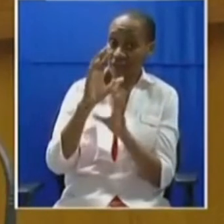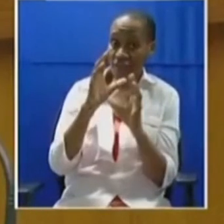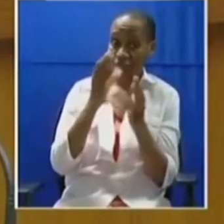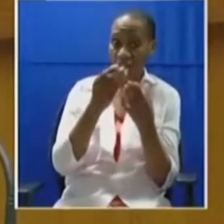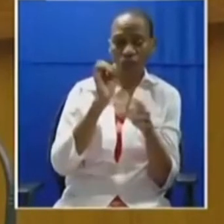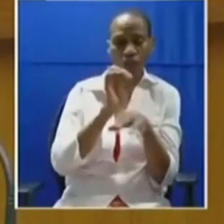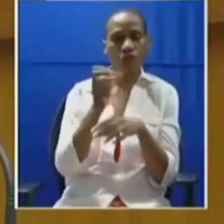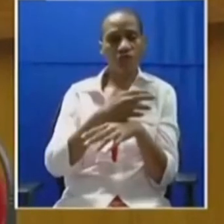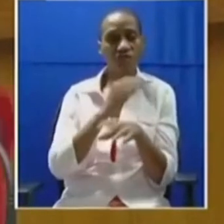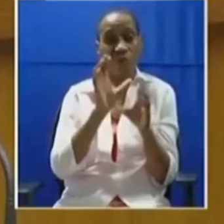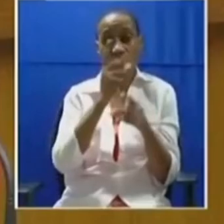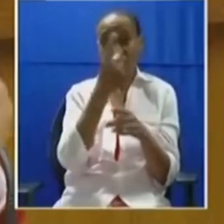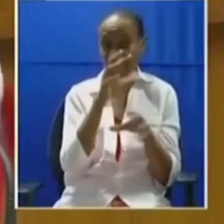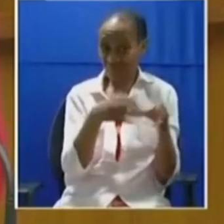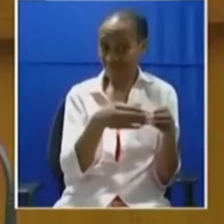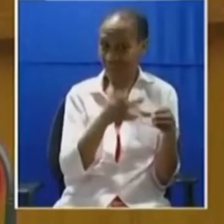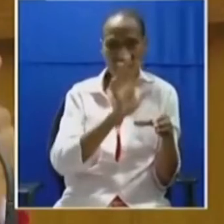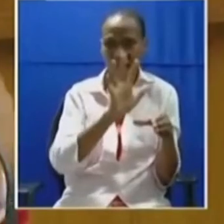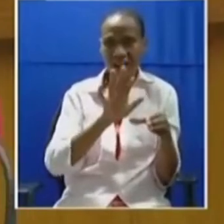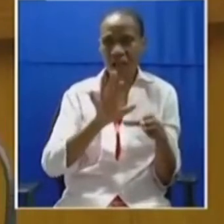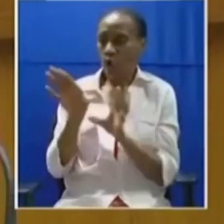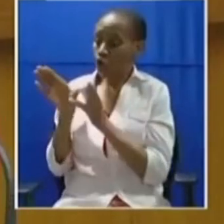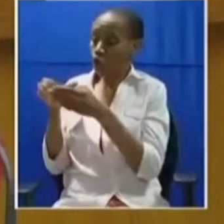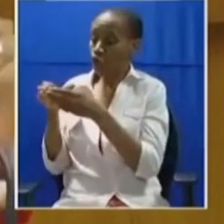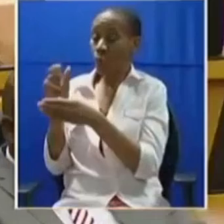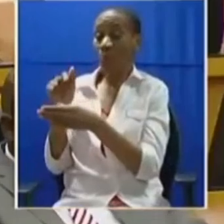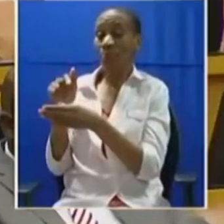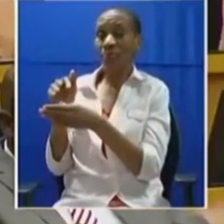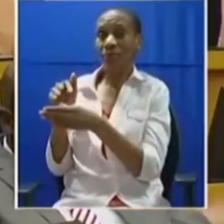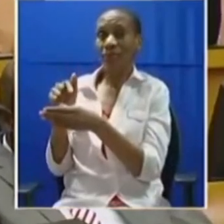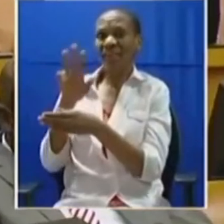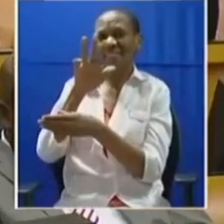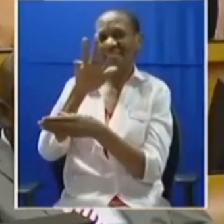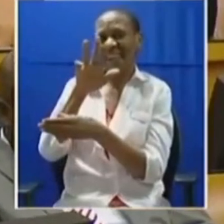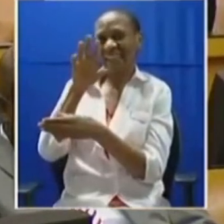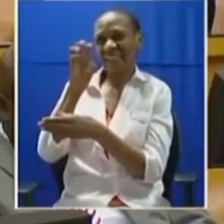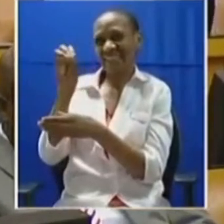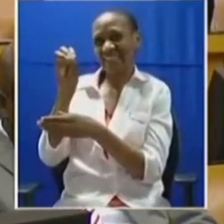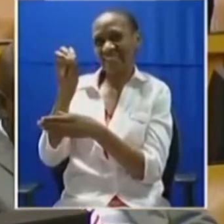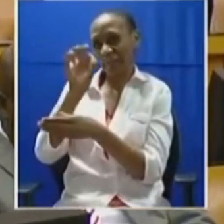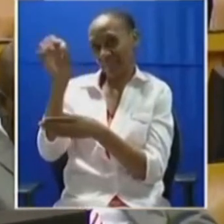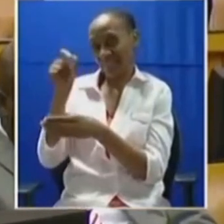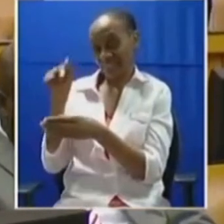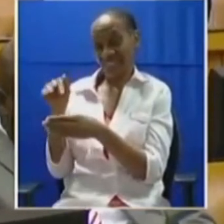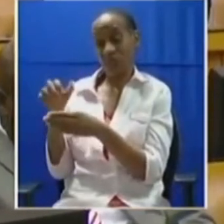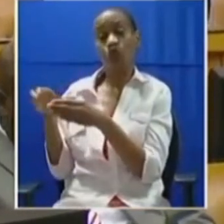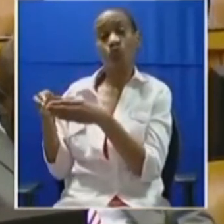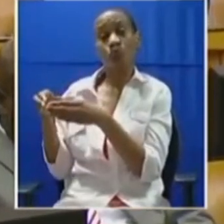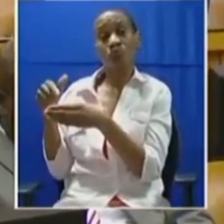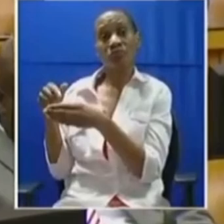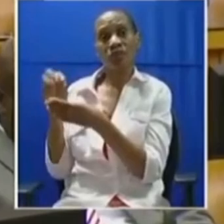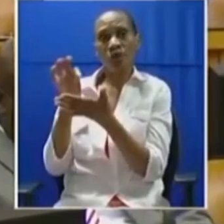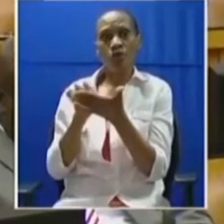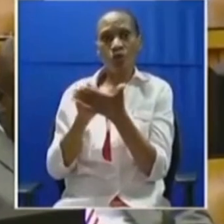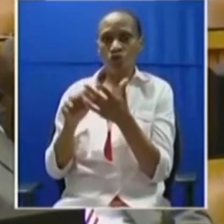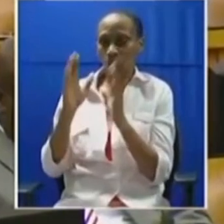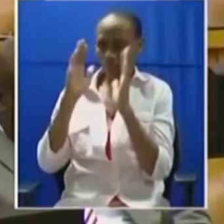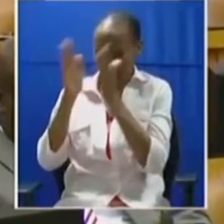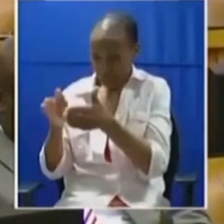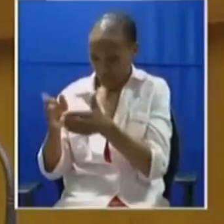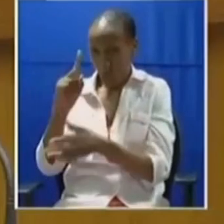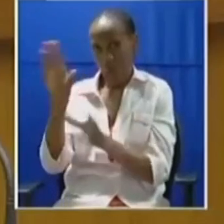the consultation, a group of people who 90% of them vote for the same party.